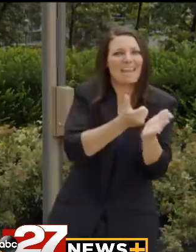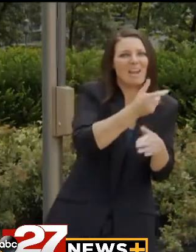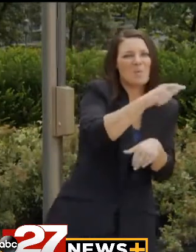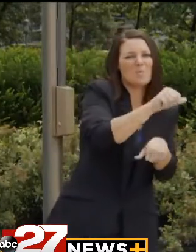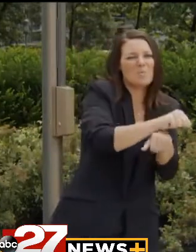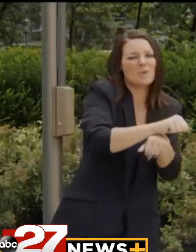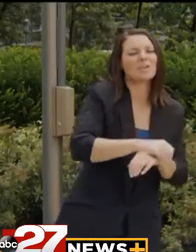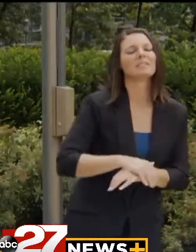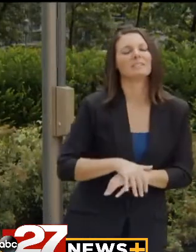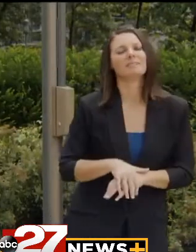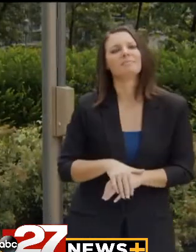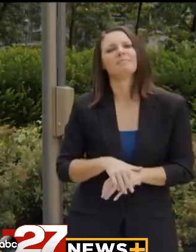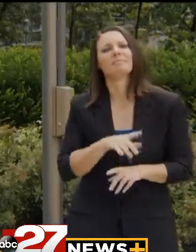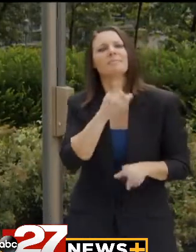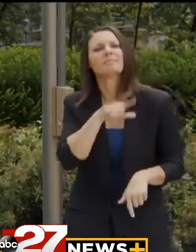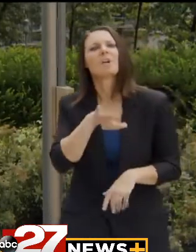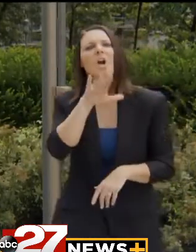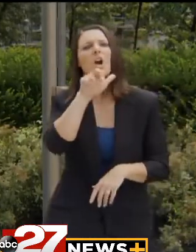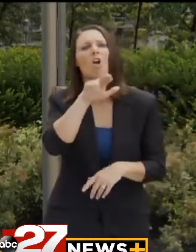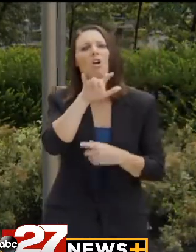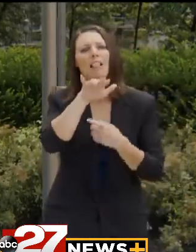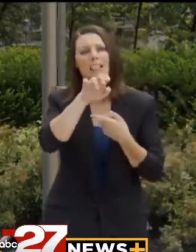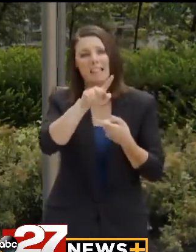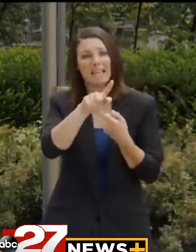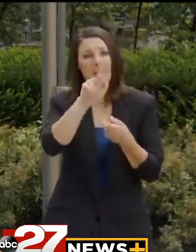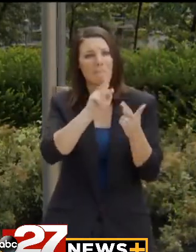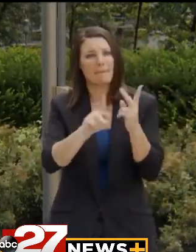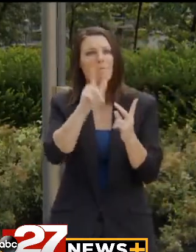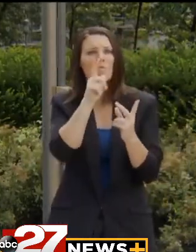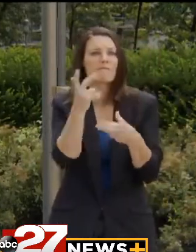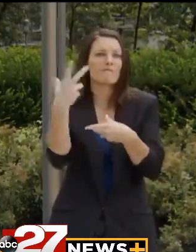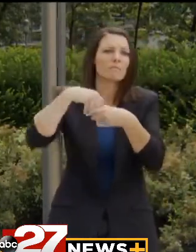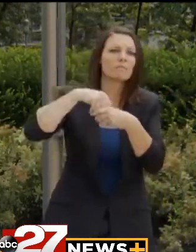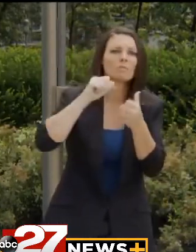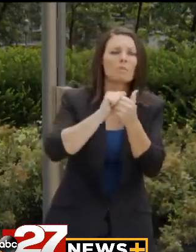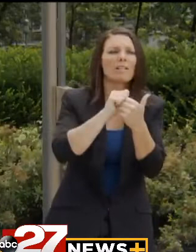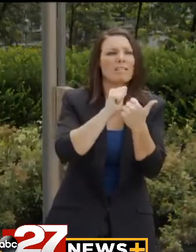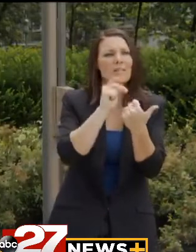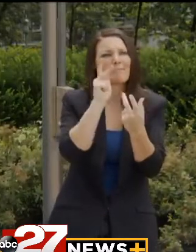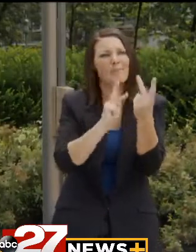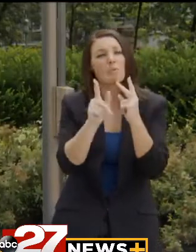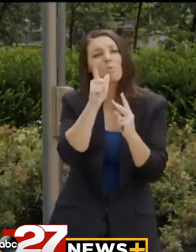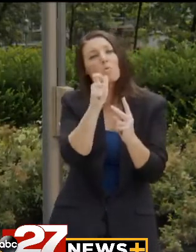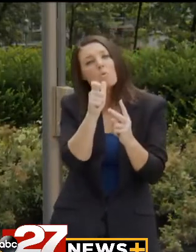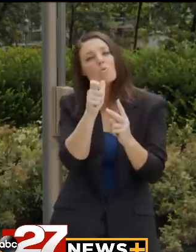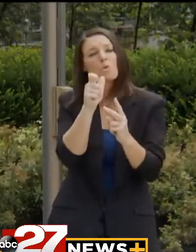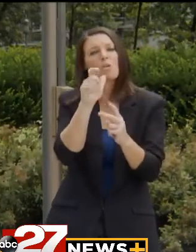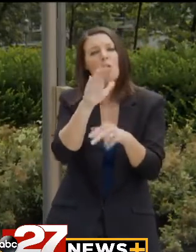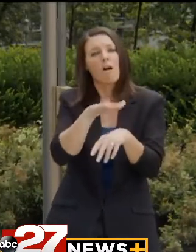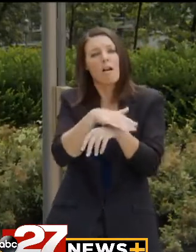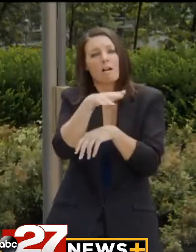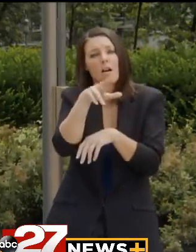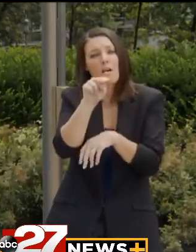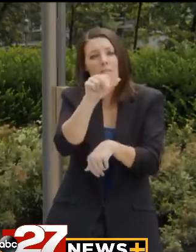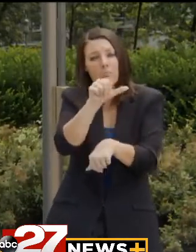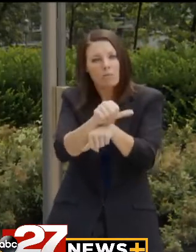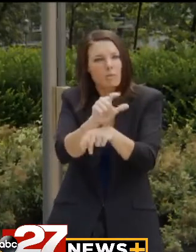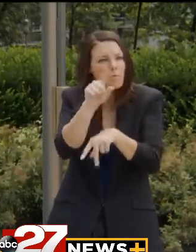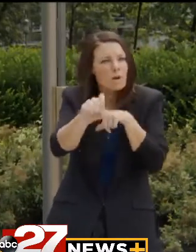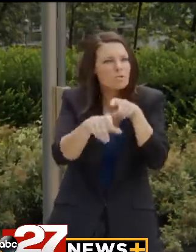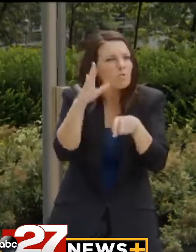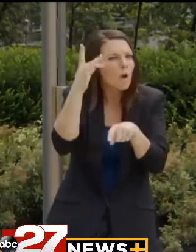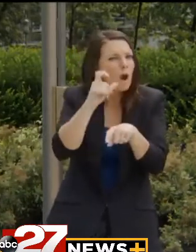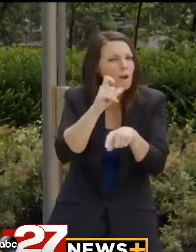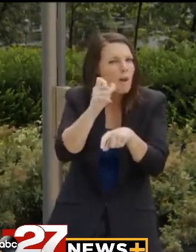you know, I know that our career links individuals, that our career links have engaged individuals on unemployment and have questioned the reasons